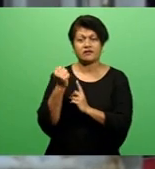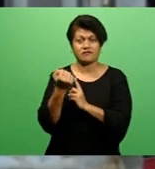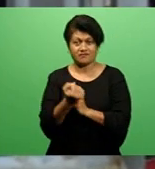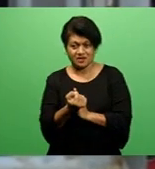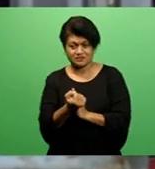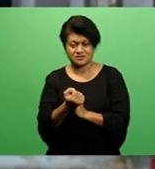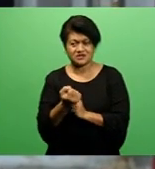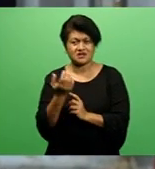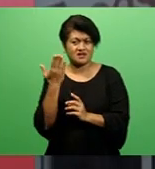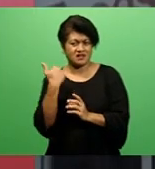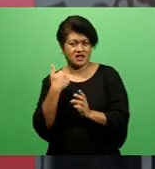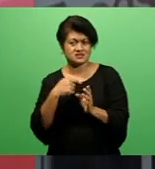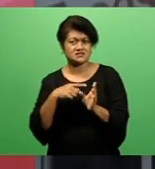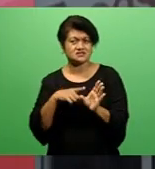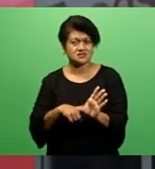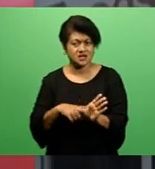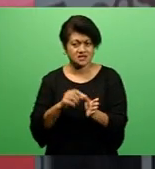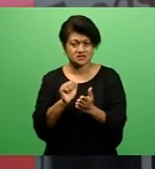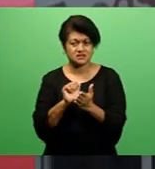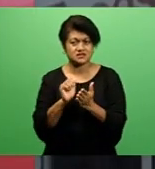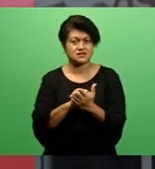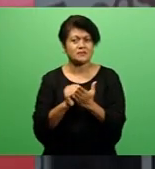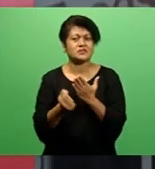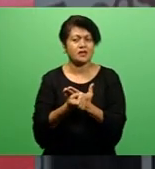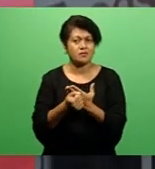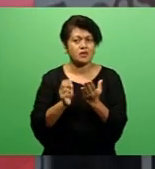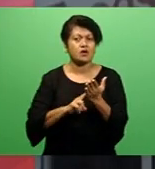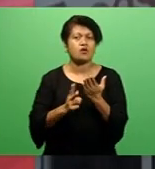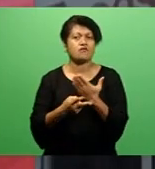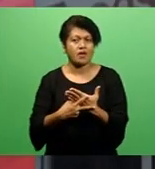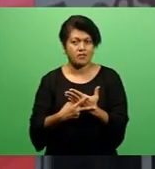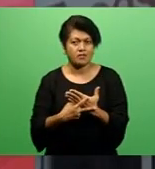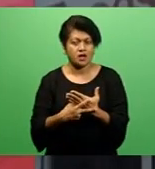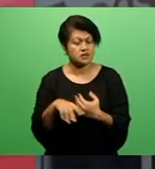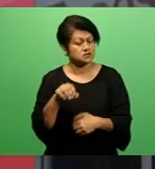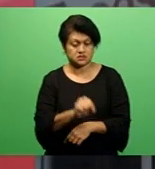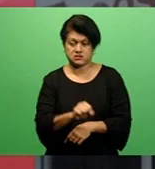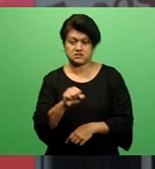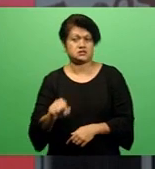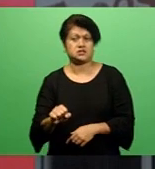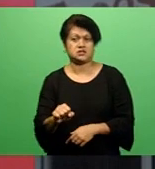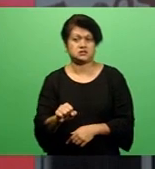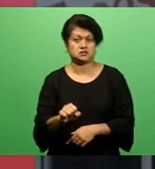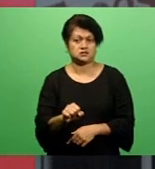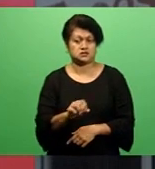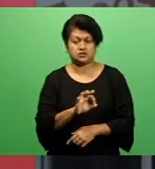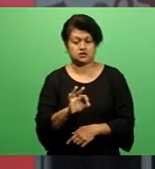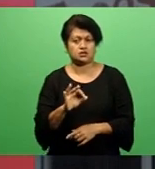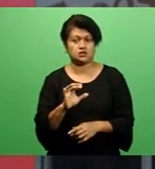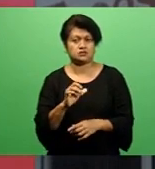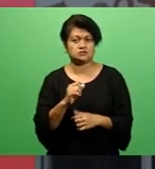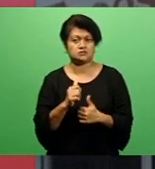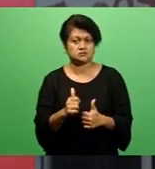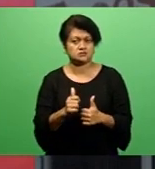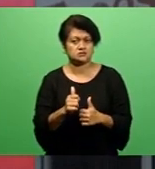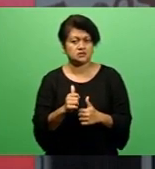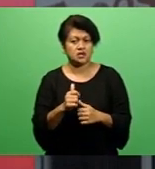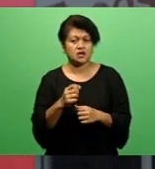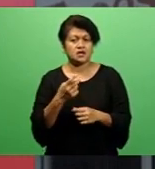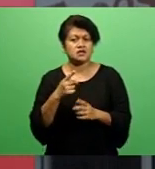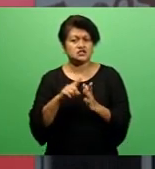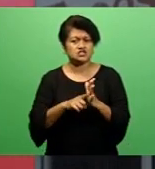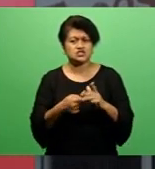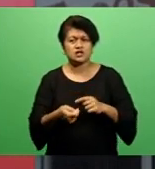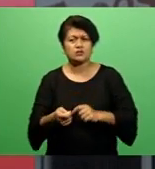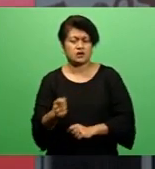year. We again received further complaints, very serious ones, and that was again January 2021. And again,